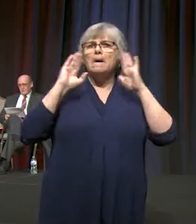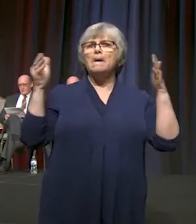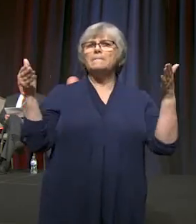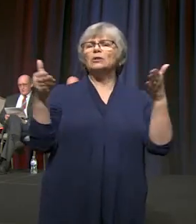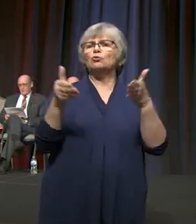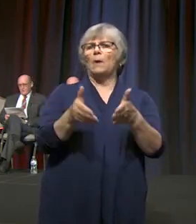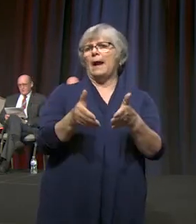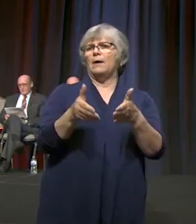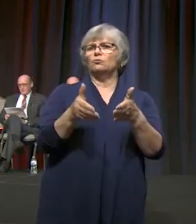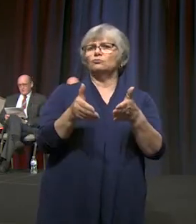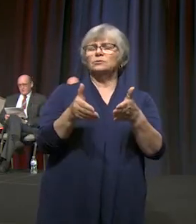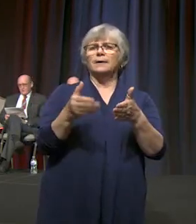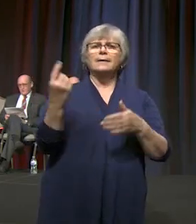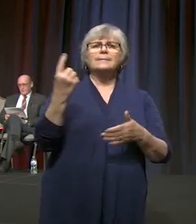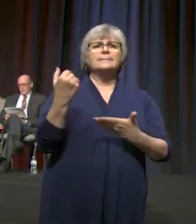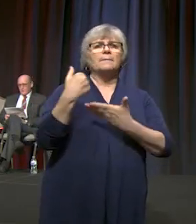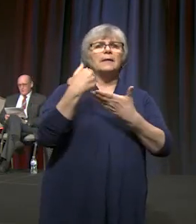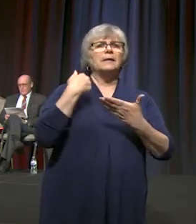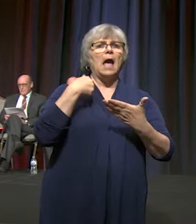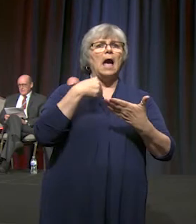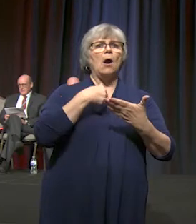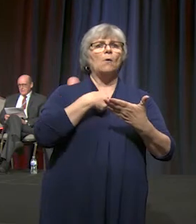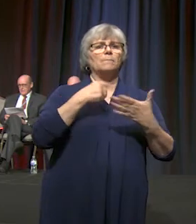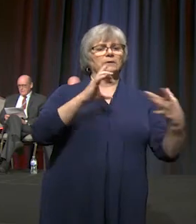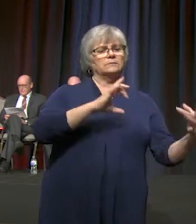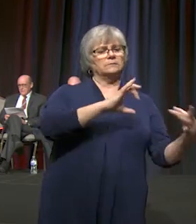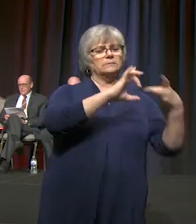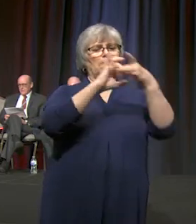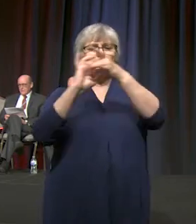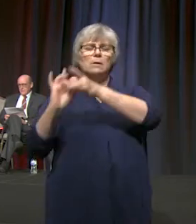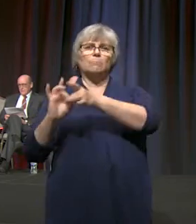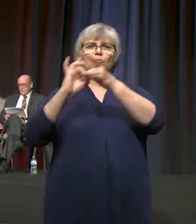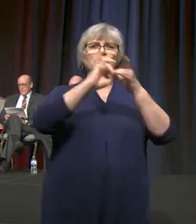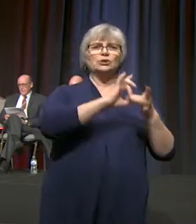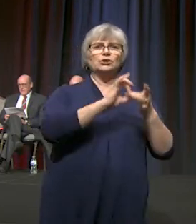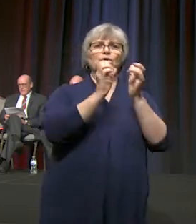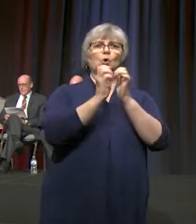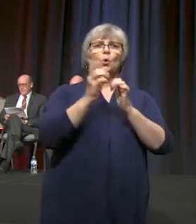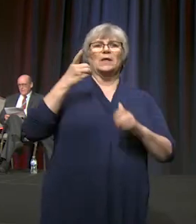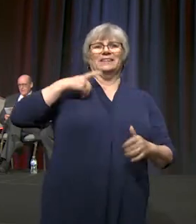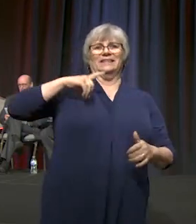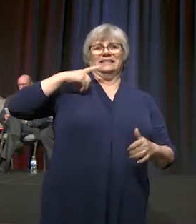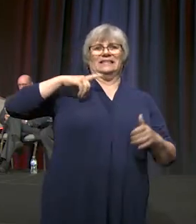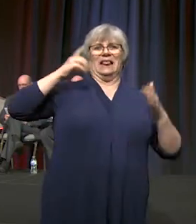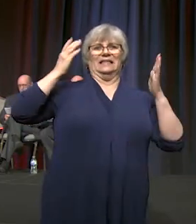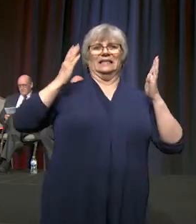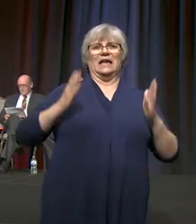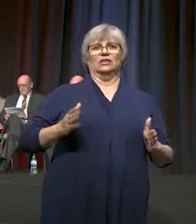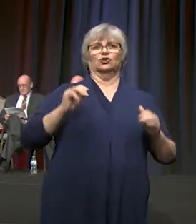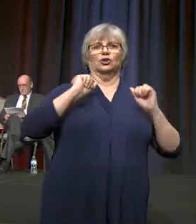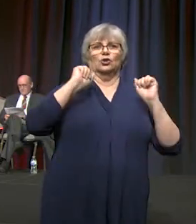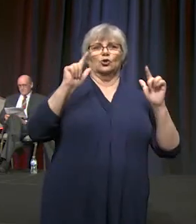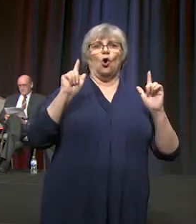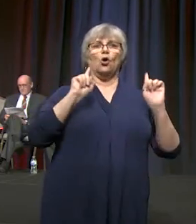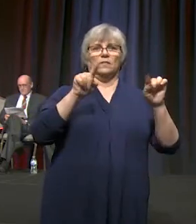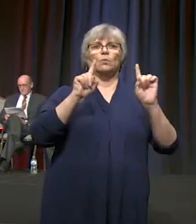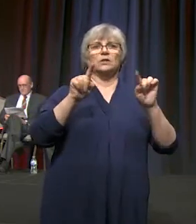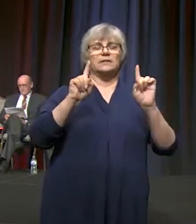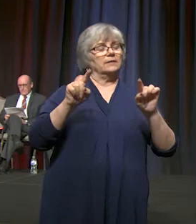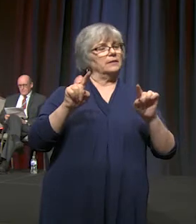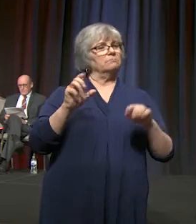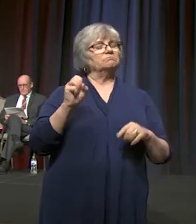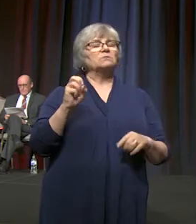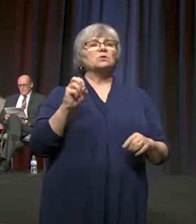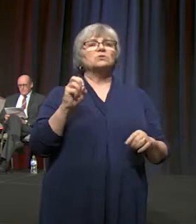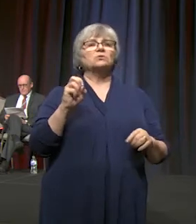that would help build bridges amongst the delegation and all those who were attending. So we